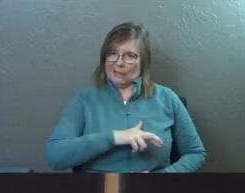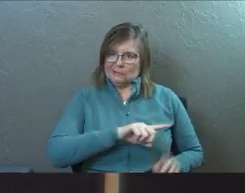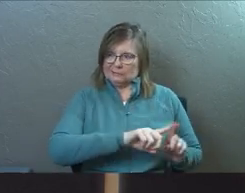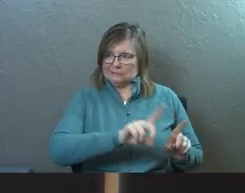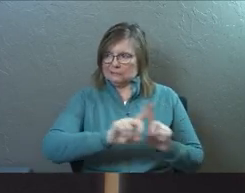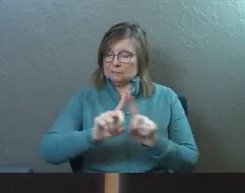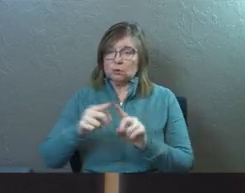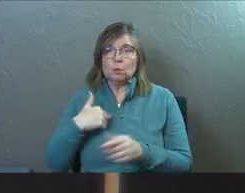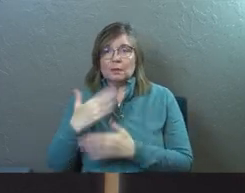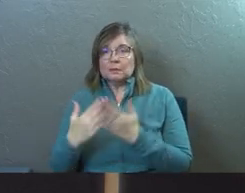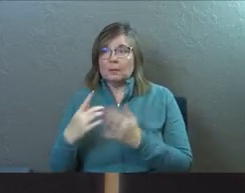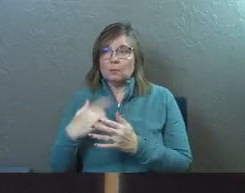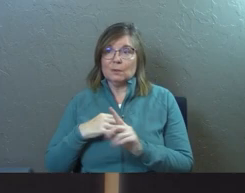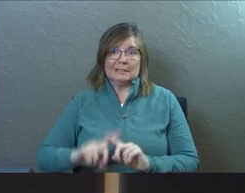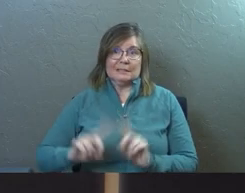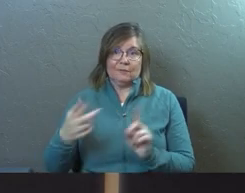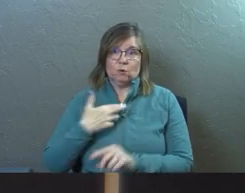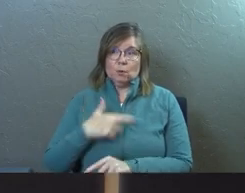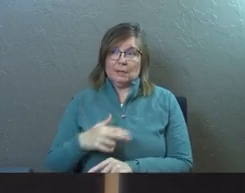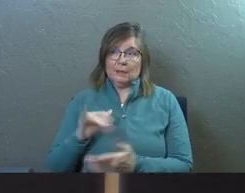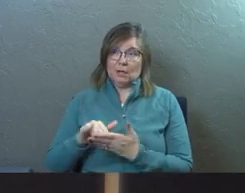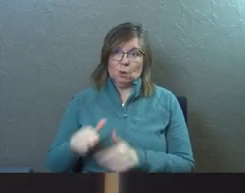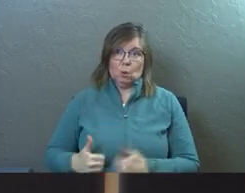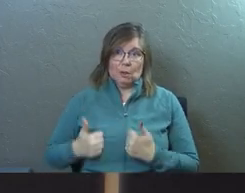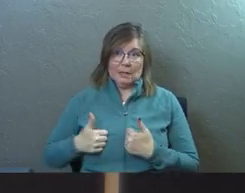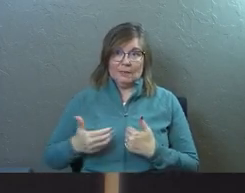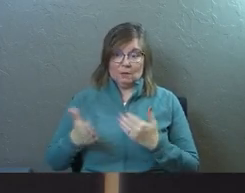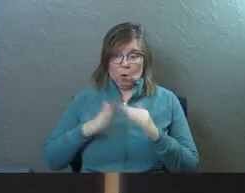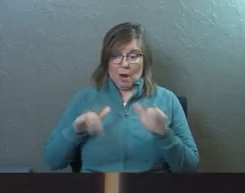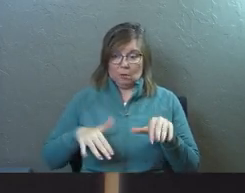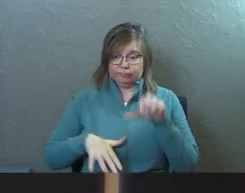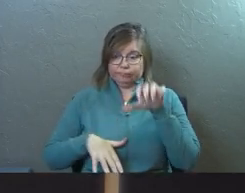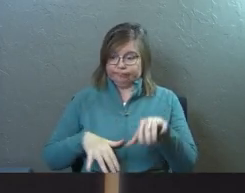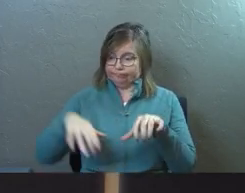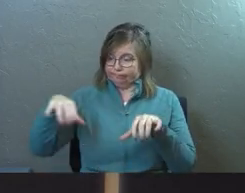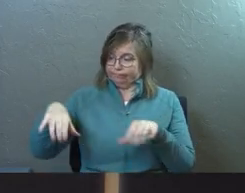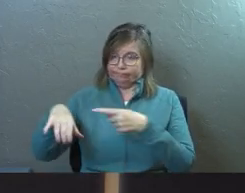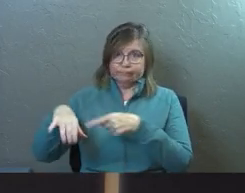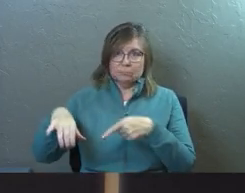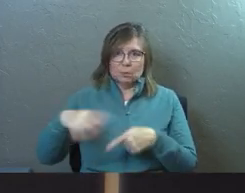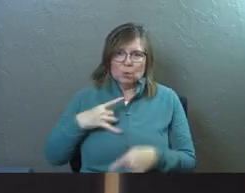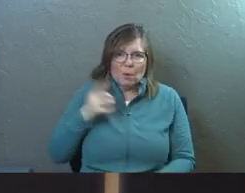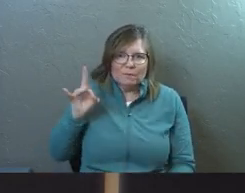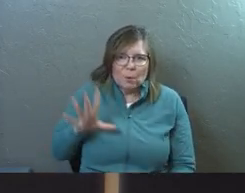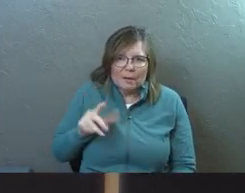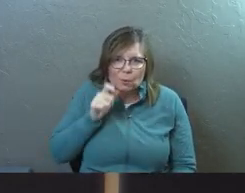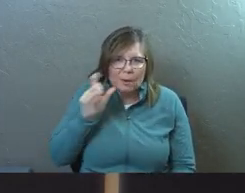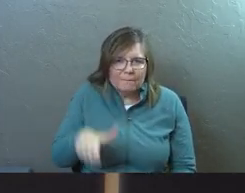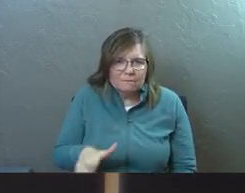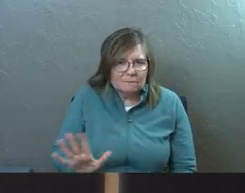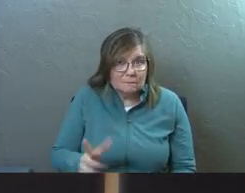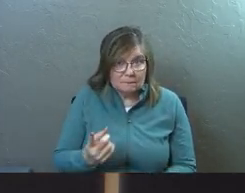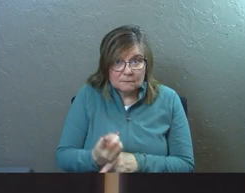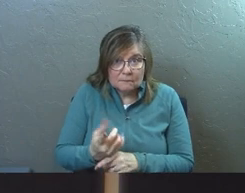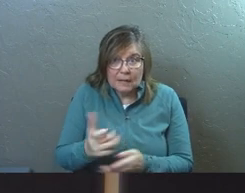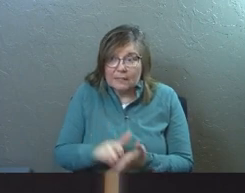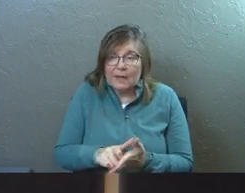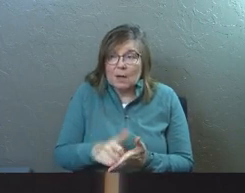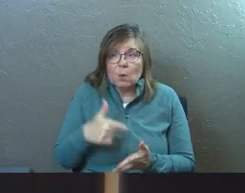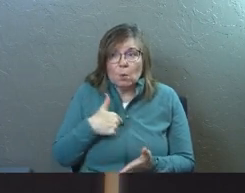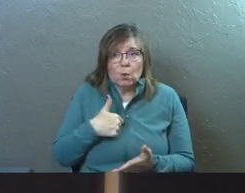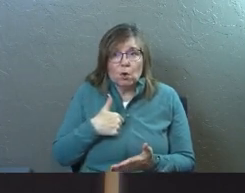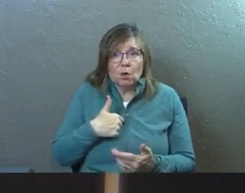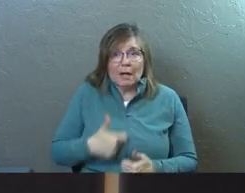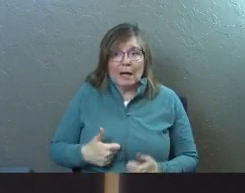you can have somebody with a completely different religion than you living next door in your house. And you don't have to hate them, right? Like that's just,